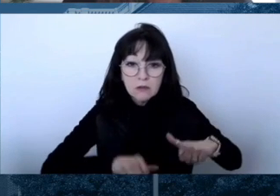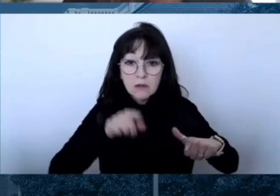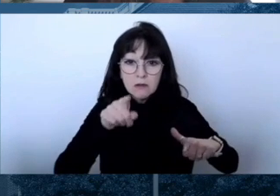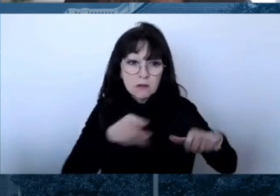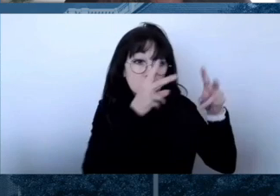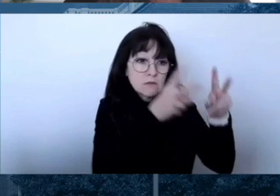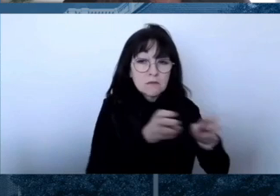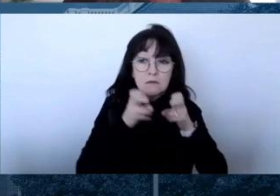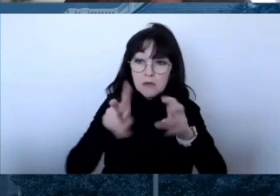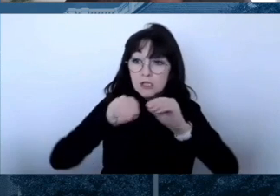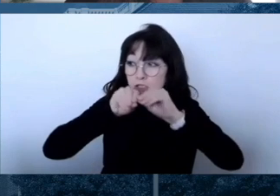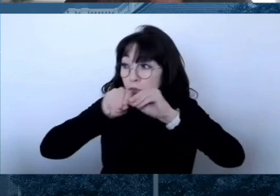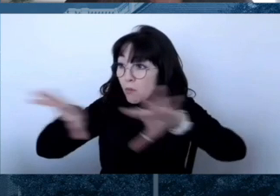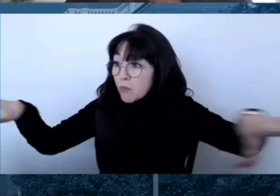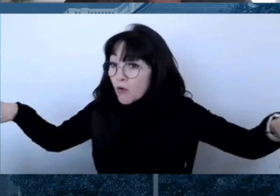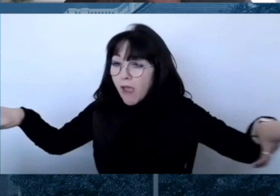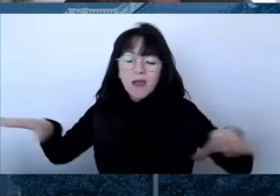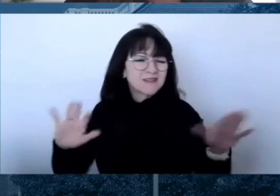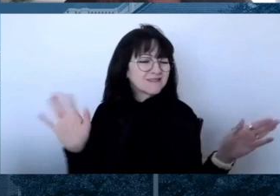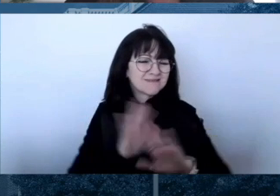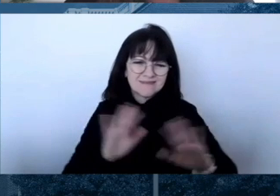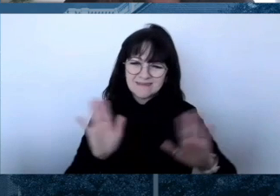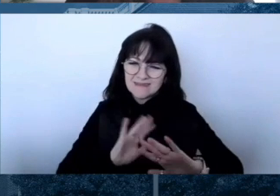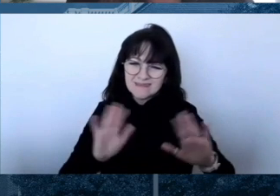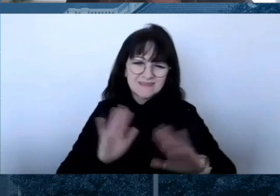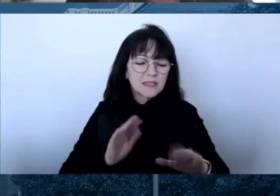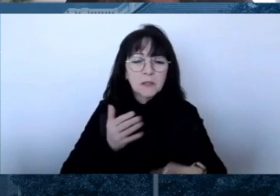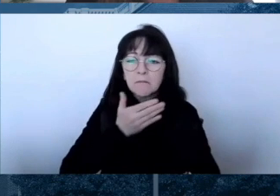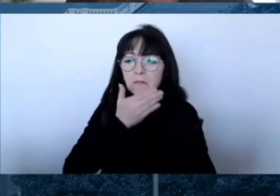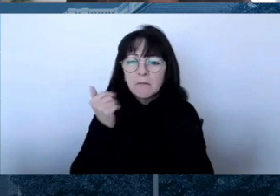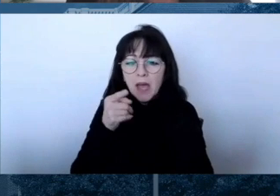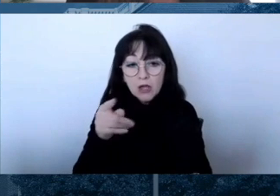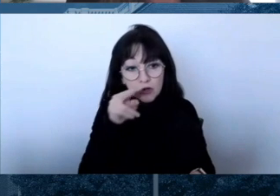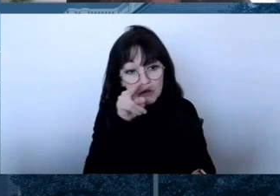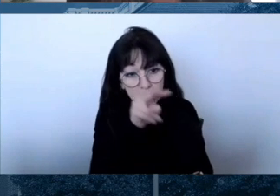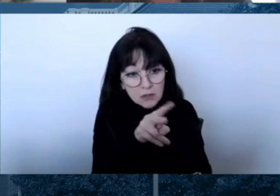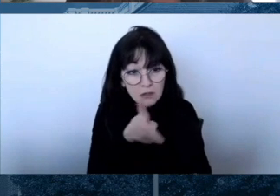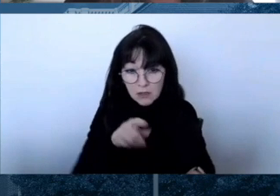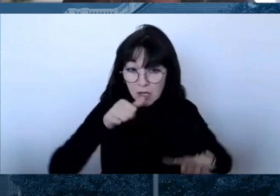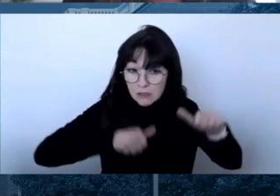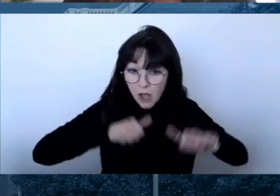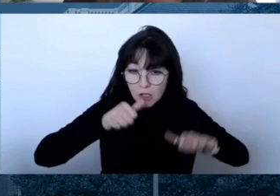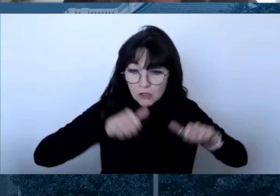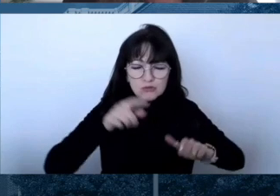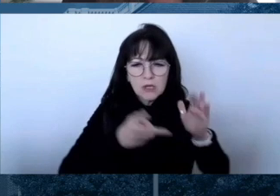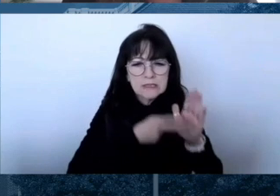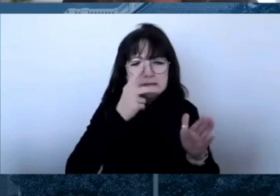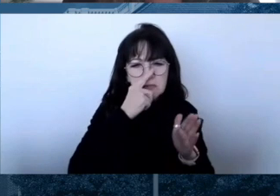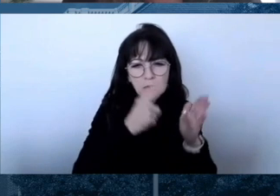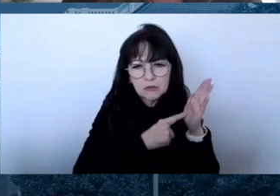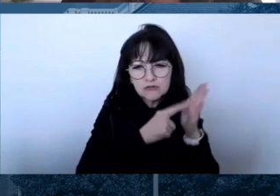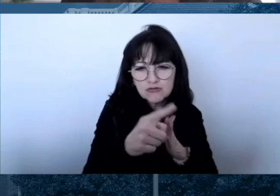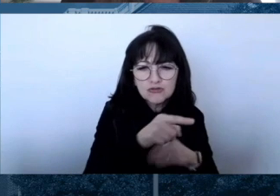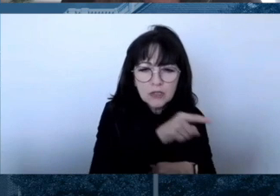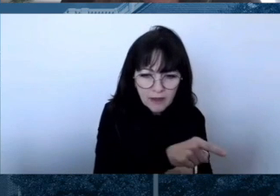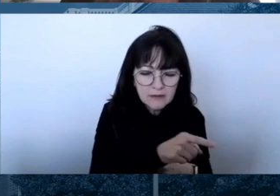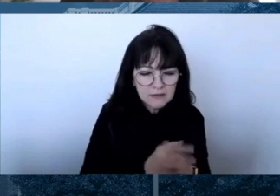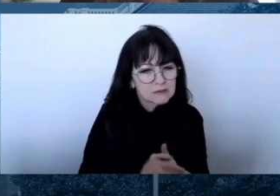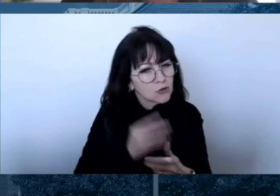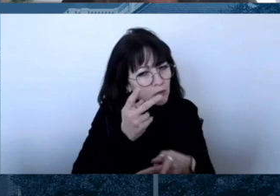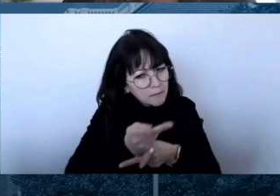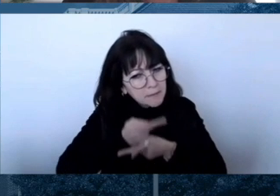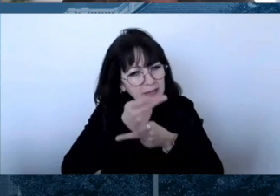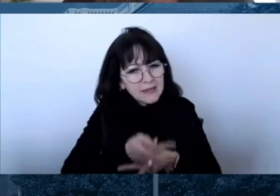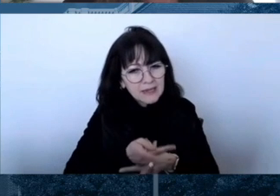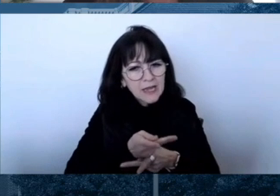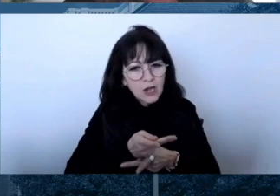So I want to take a deeper dive into some more recent examples of misinformation. One is the type of face